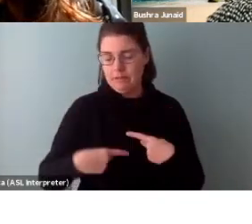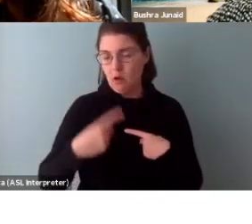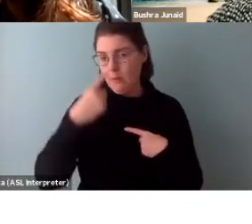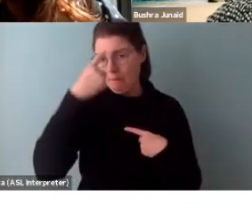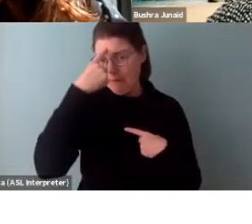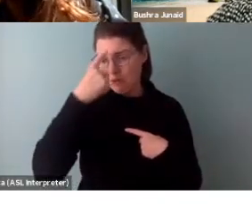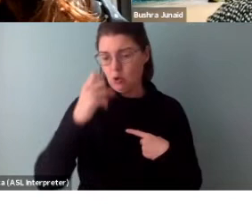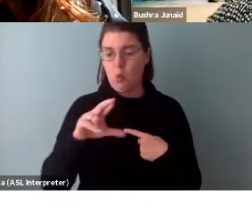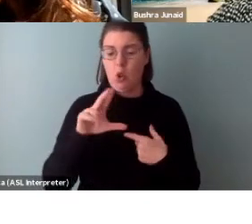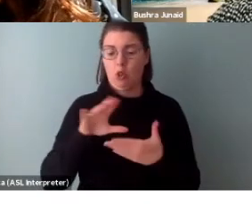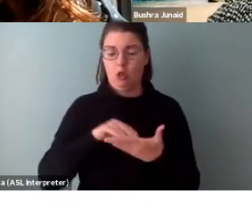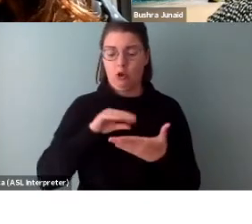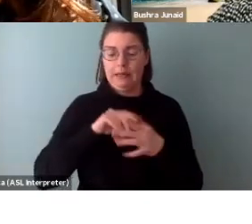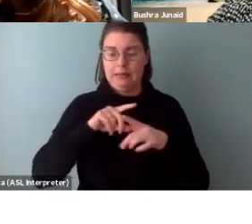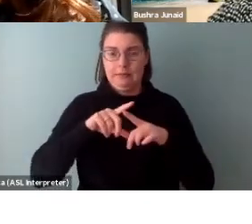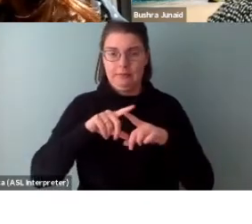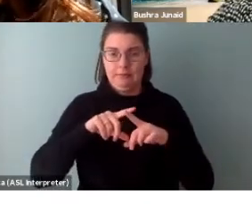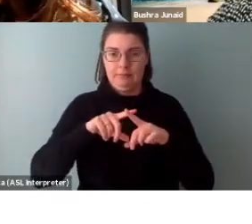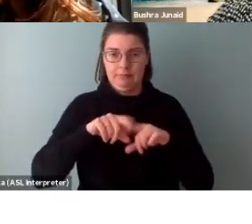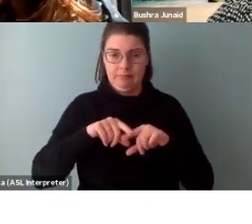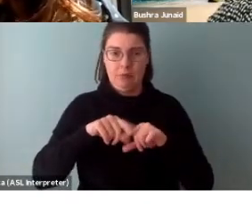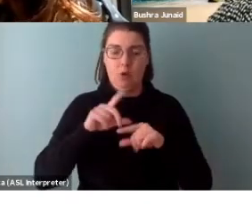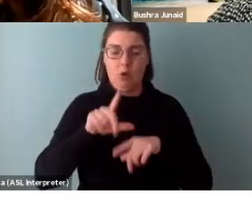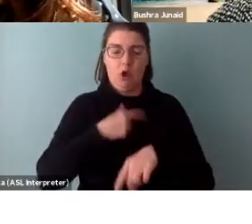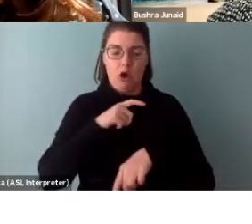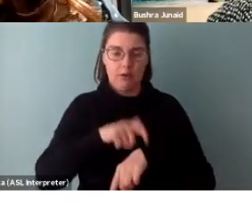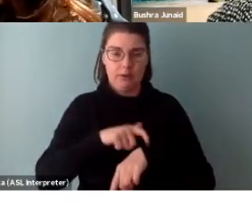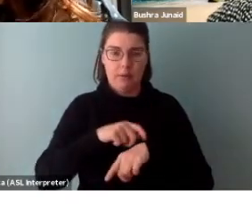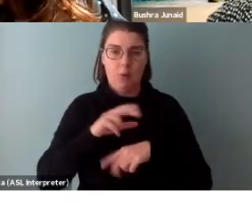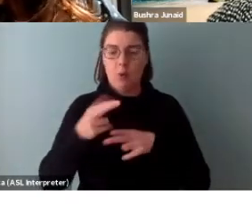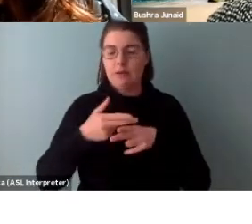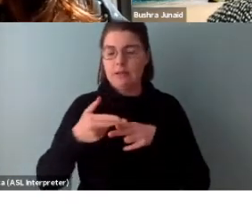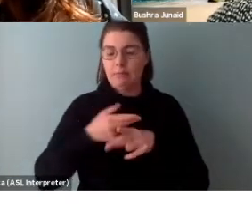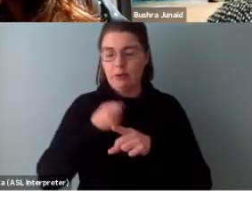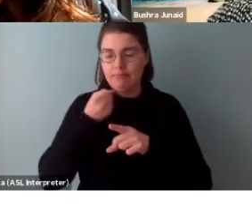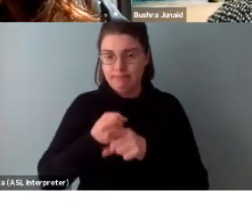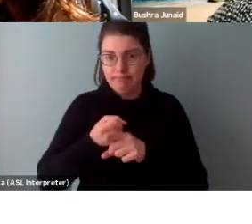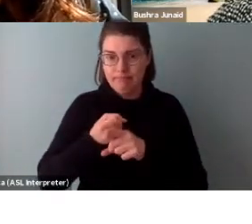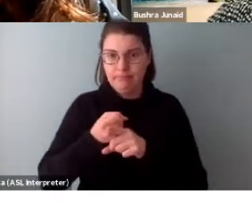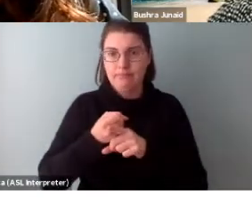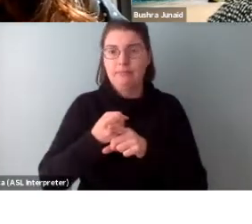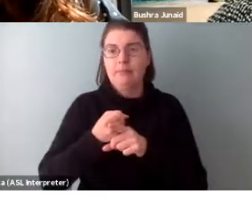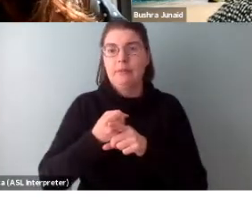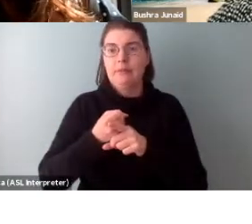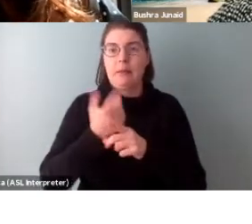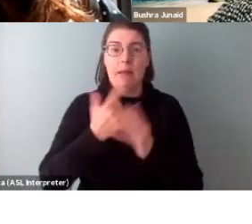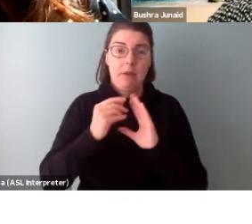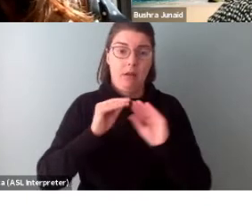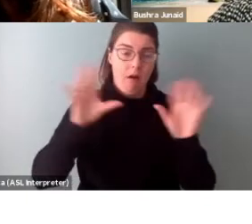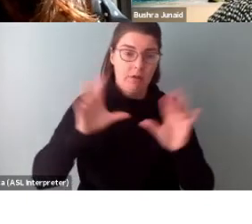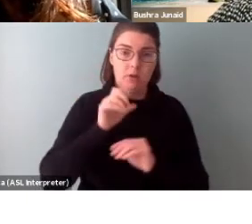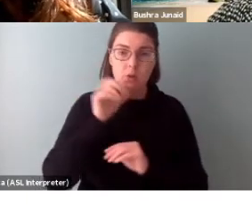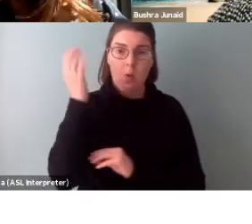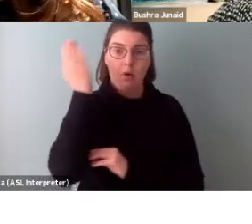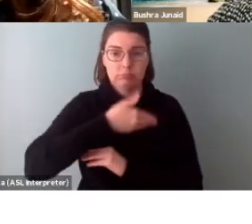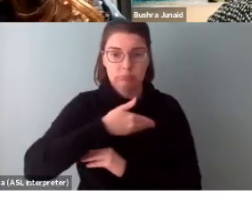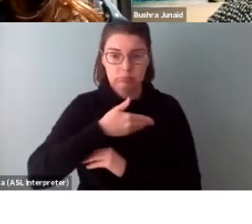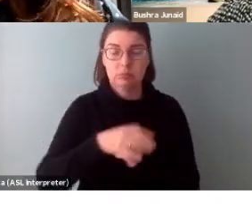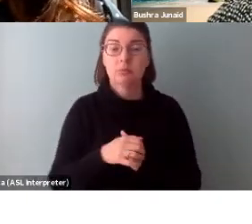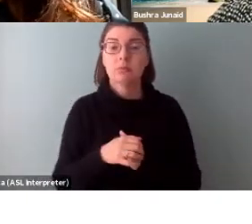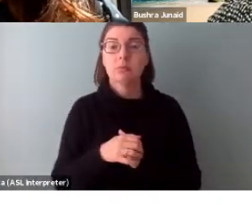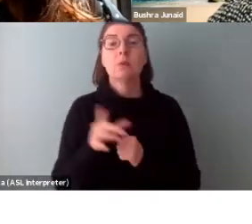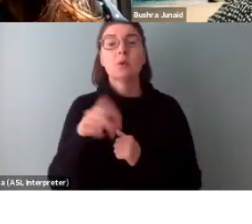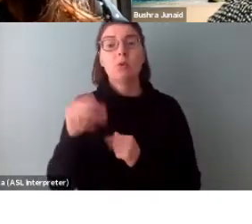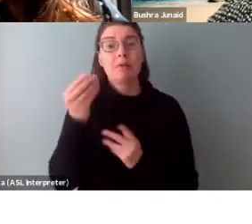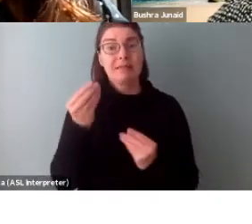learning conditions with long-term, temporary, or varying effects which may or may not be apparent. Generally, you do